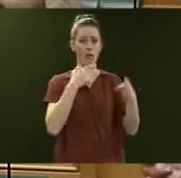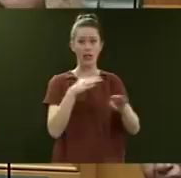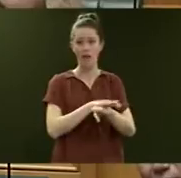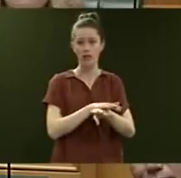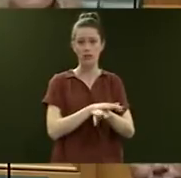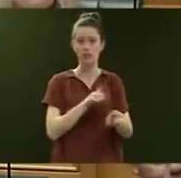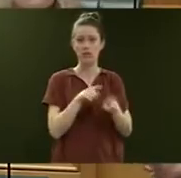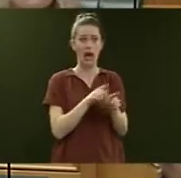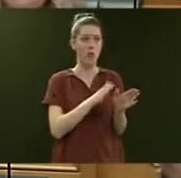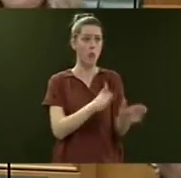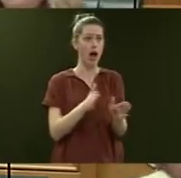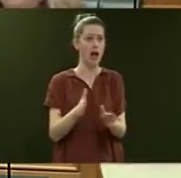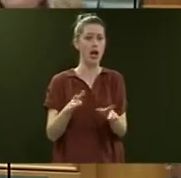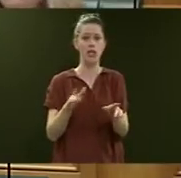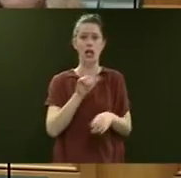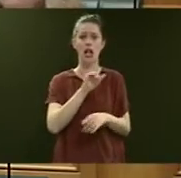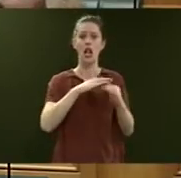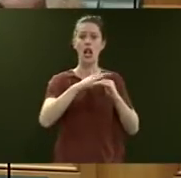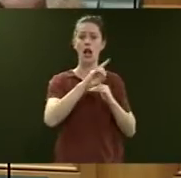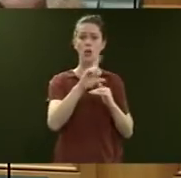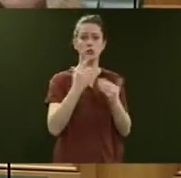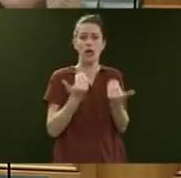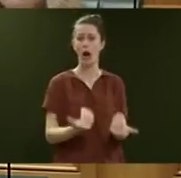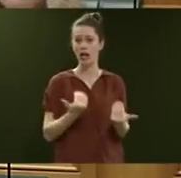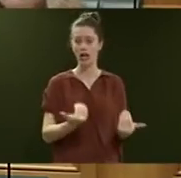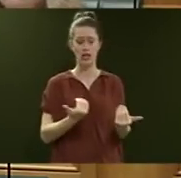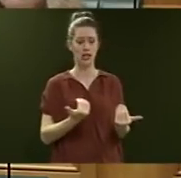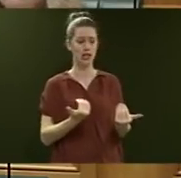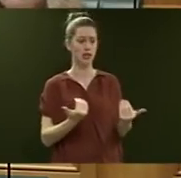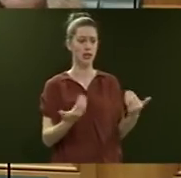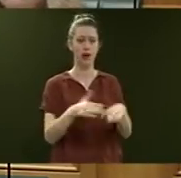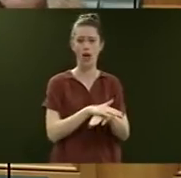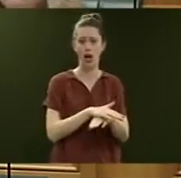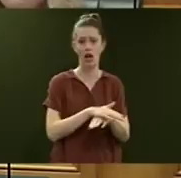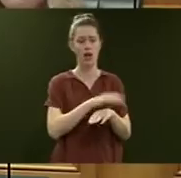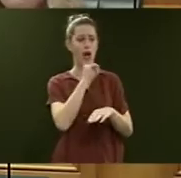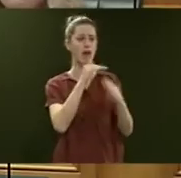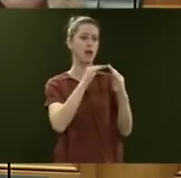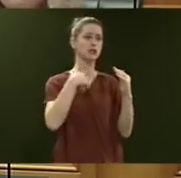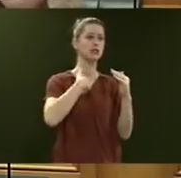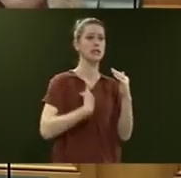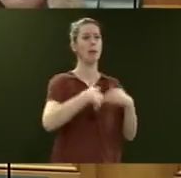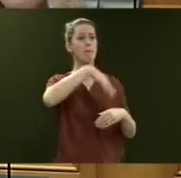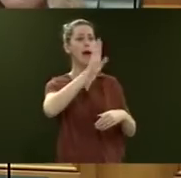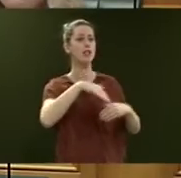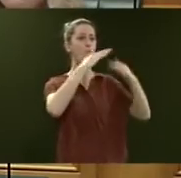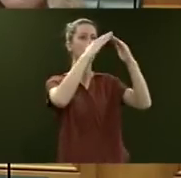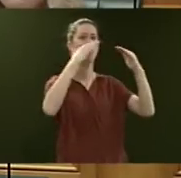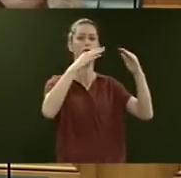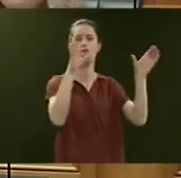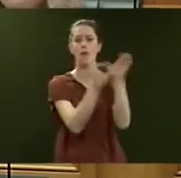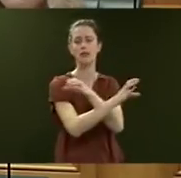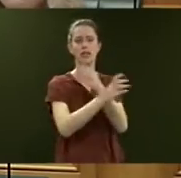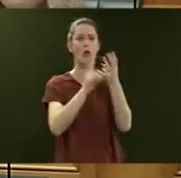exactly the same way as landlords do currently as when the house needs painting or the roof needs replacing